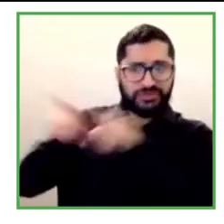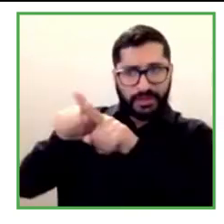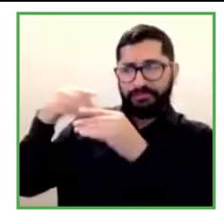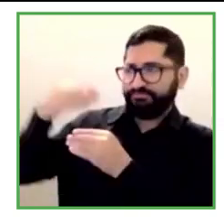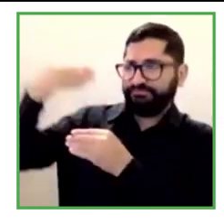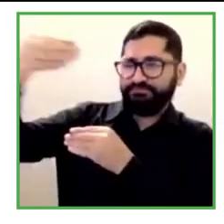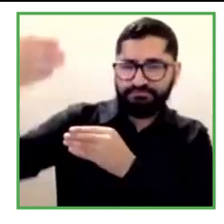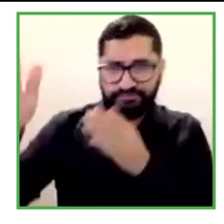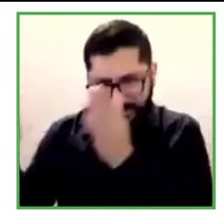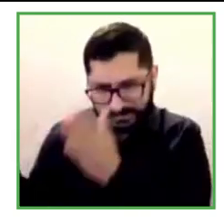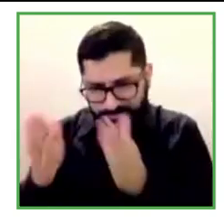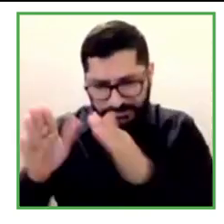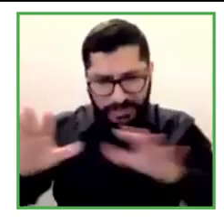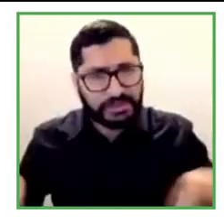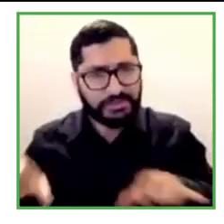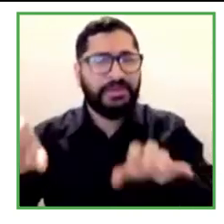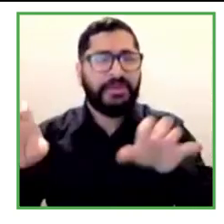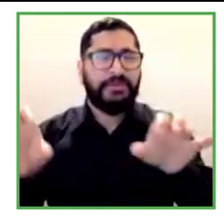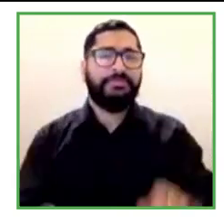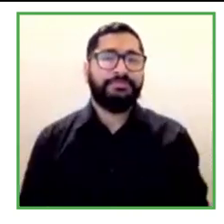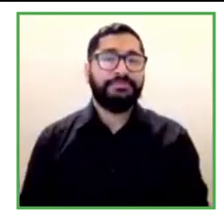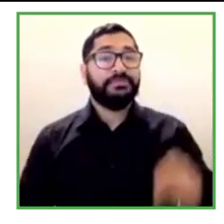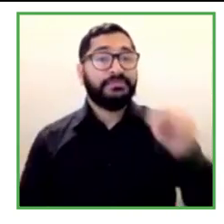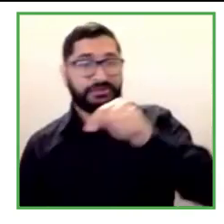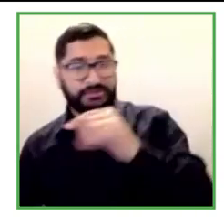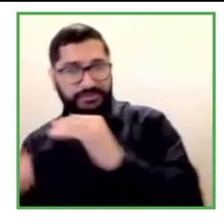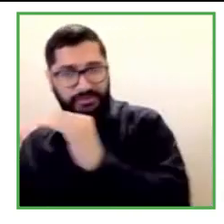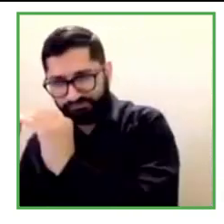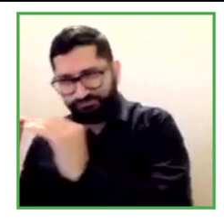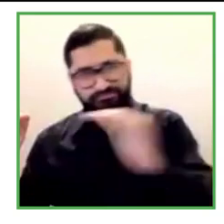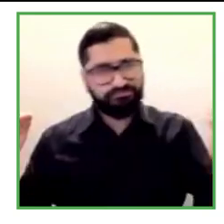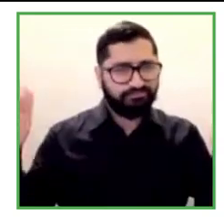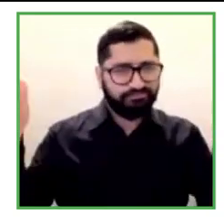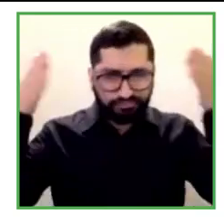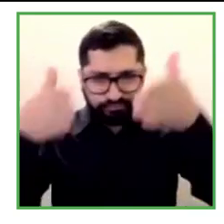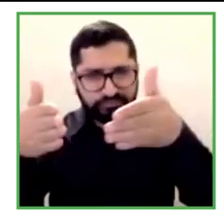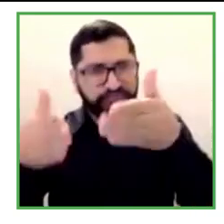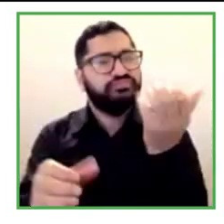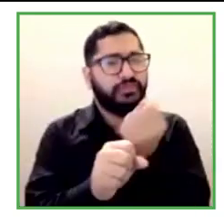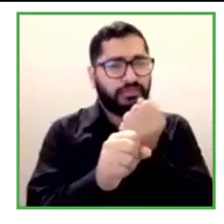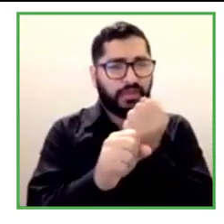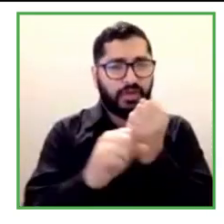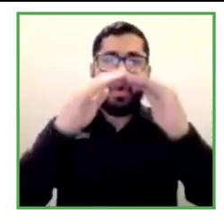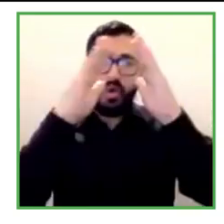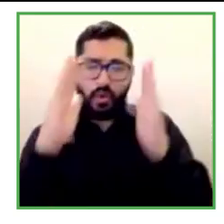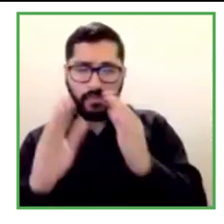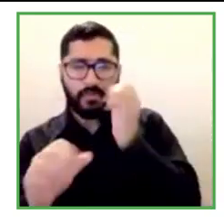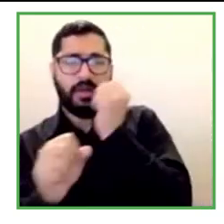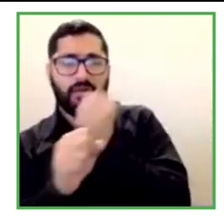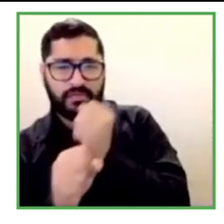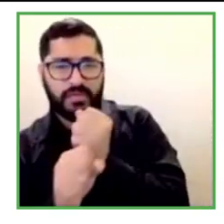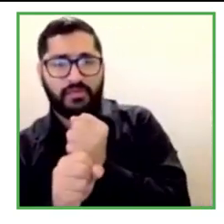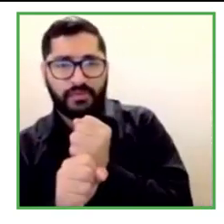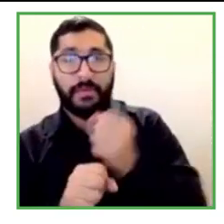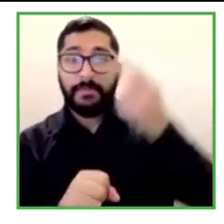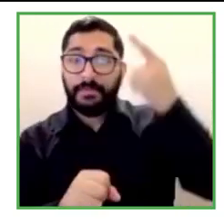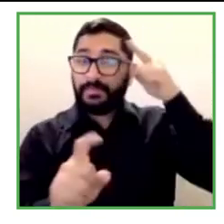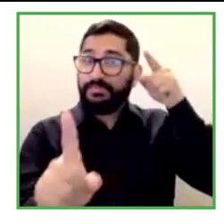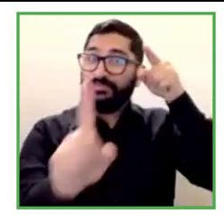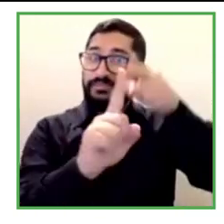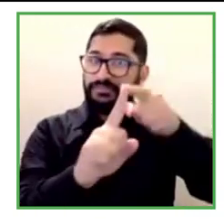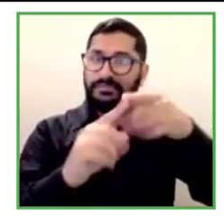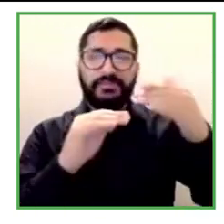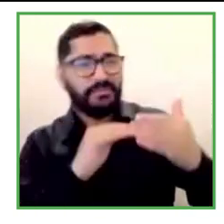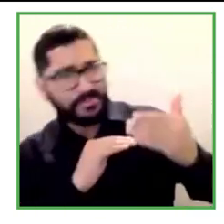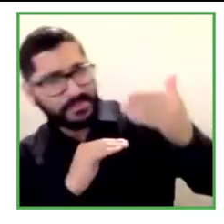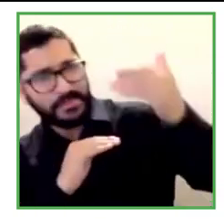this line or this path of remote working a bit late. But that's the that's where we should